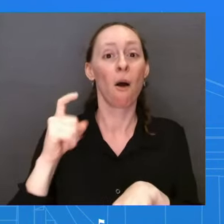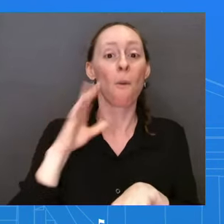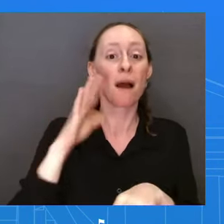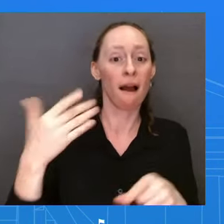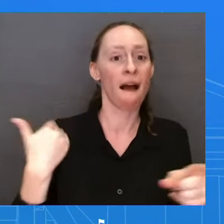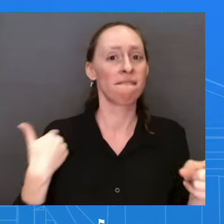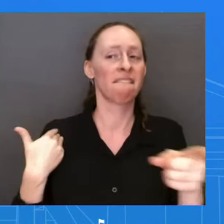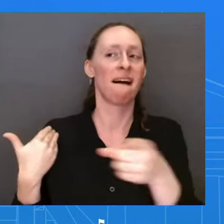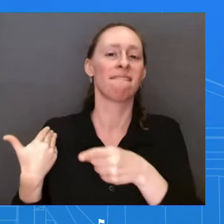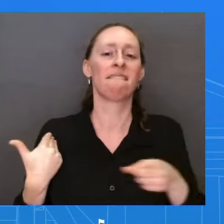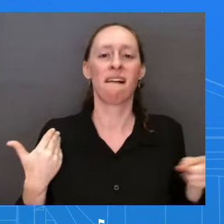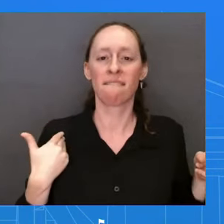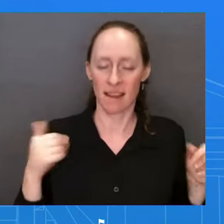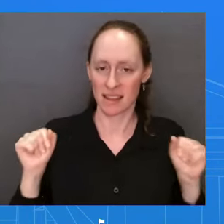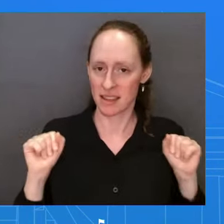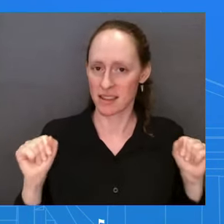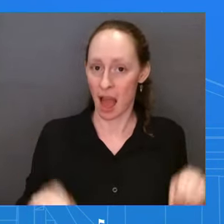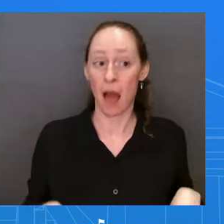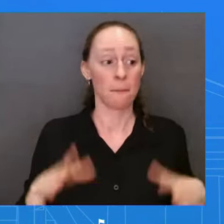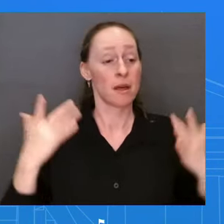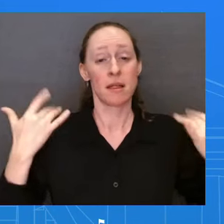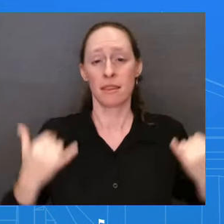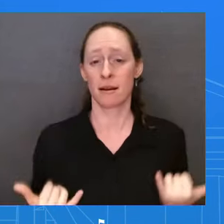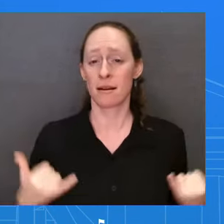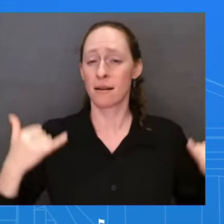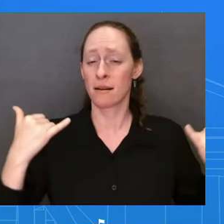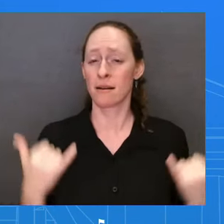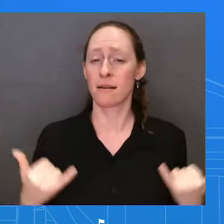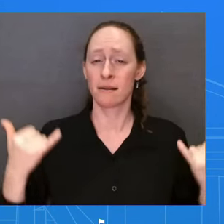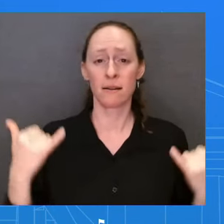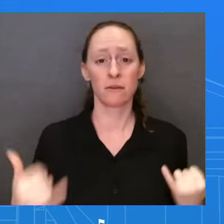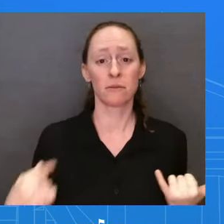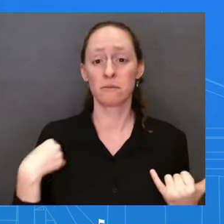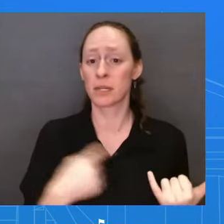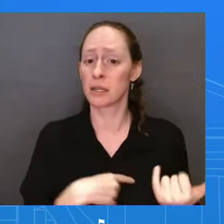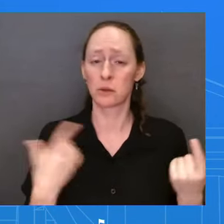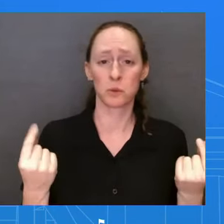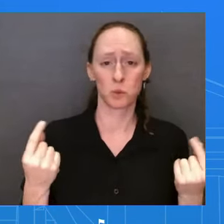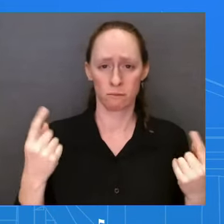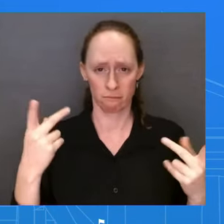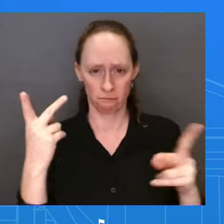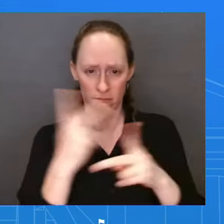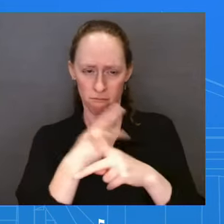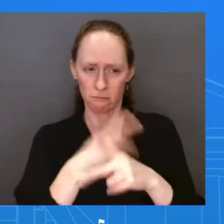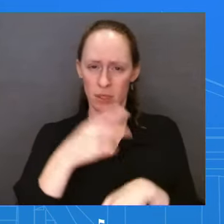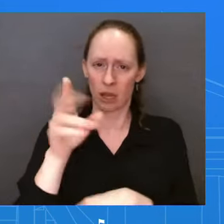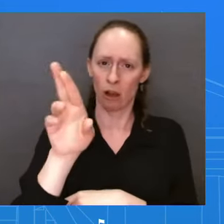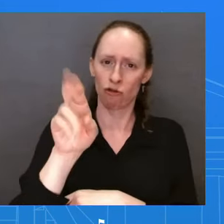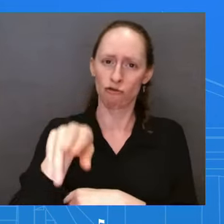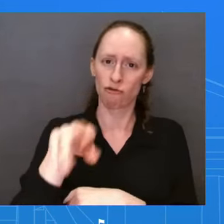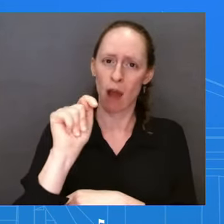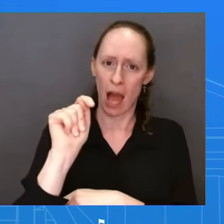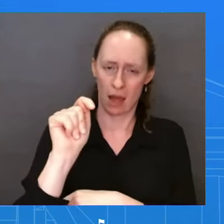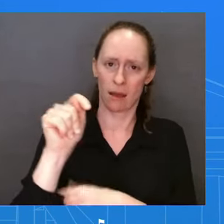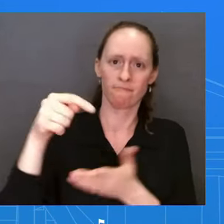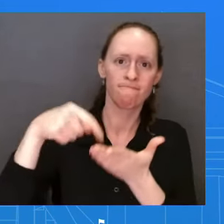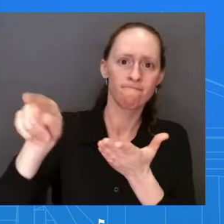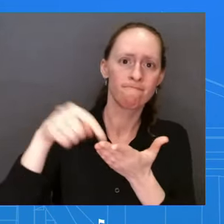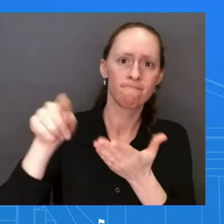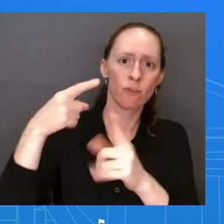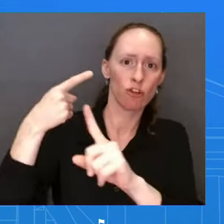rent, for instance, the average rent is projected to come down for